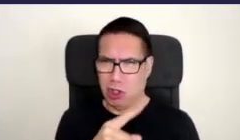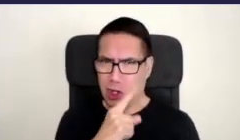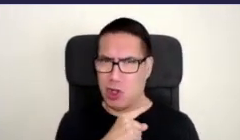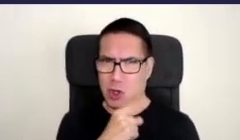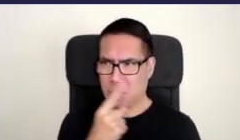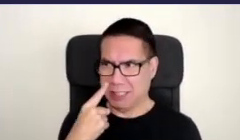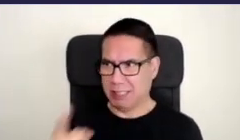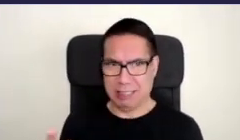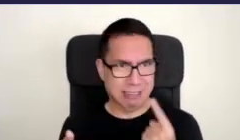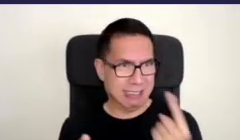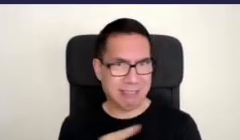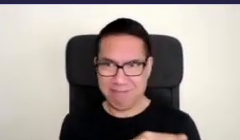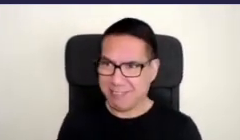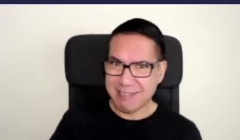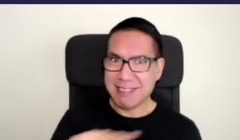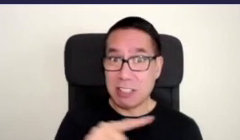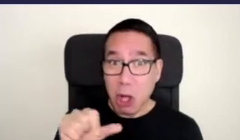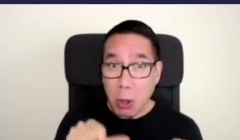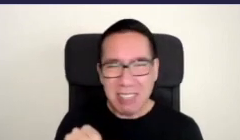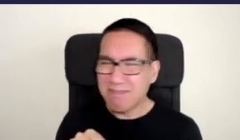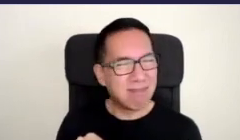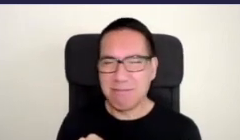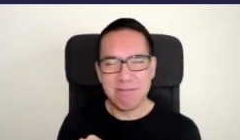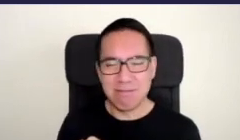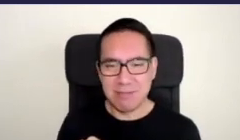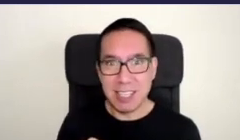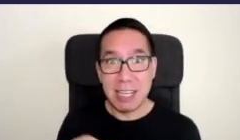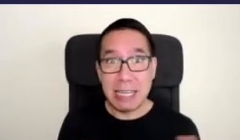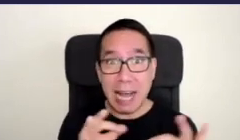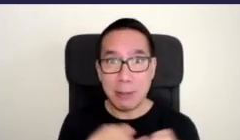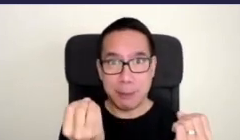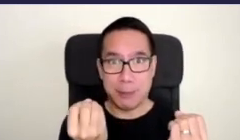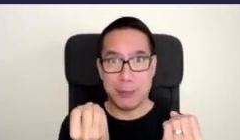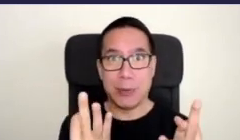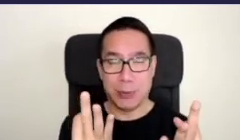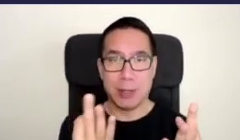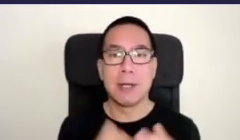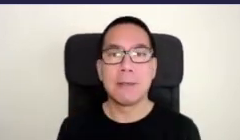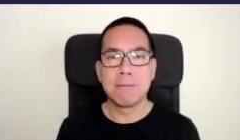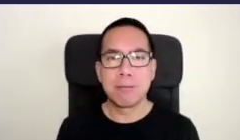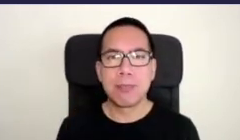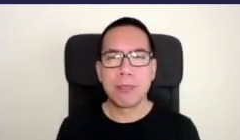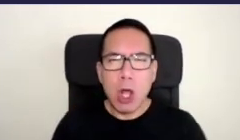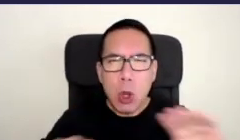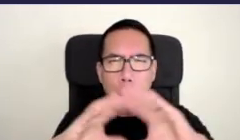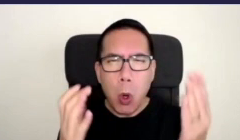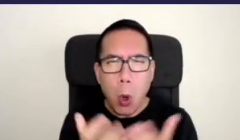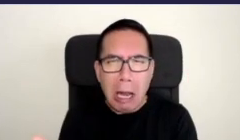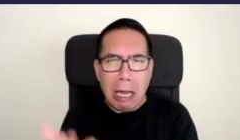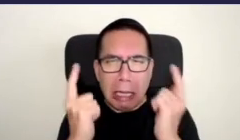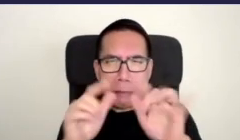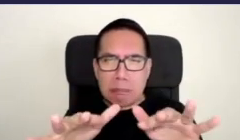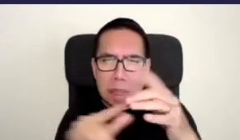of a landscape was okay didn't have a garden either world leaders were saying you know Sir